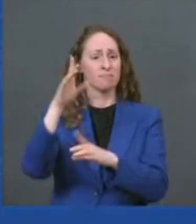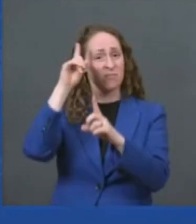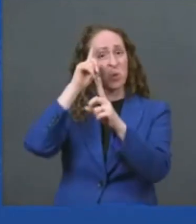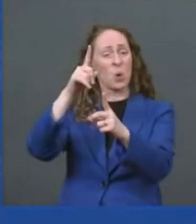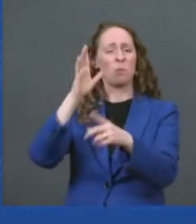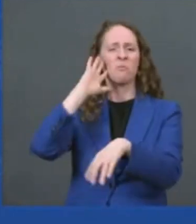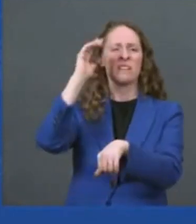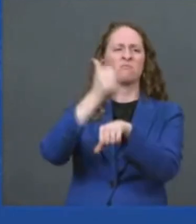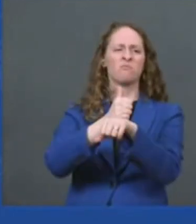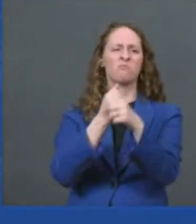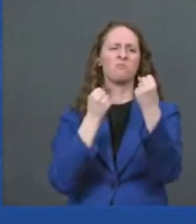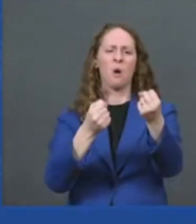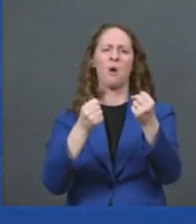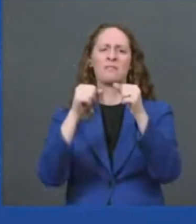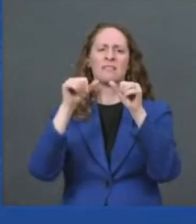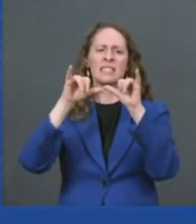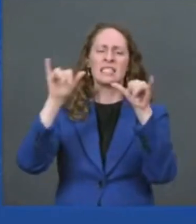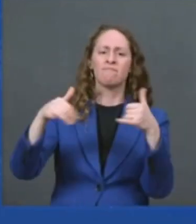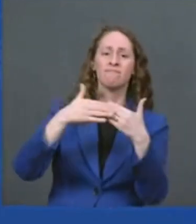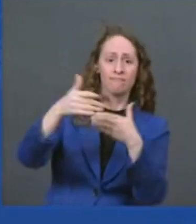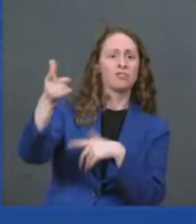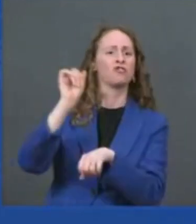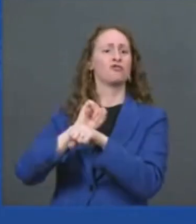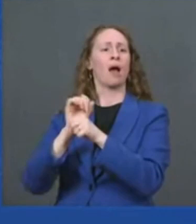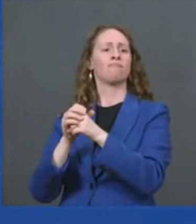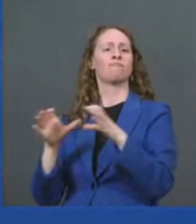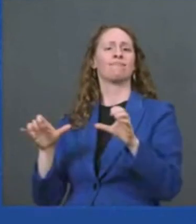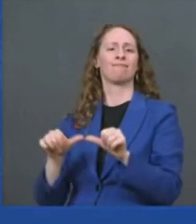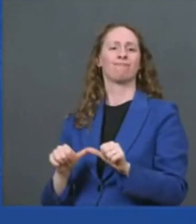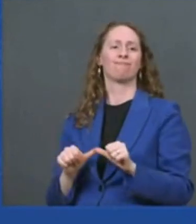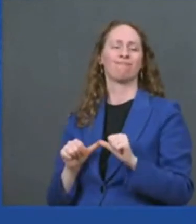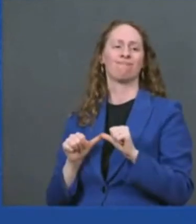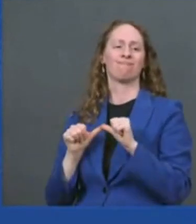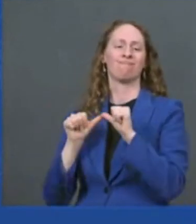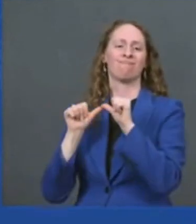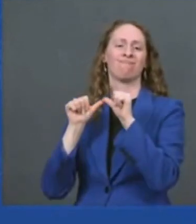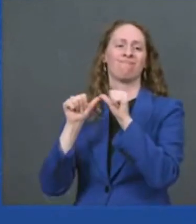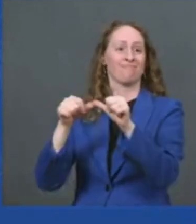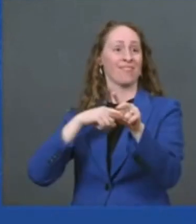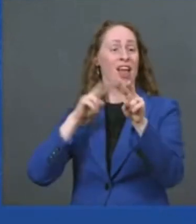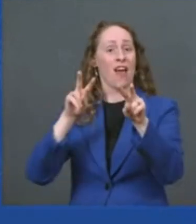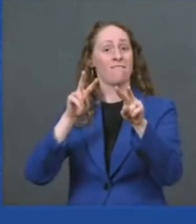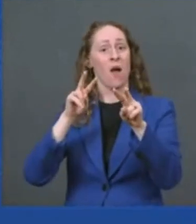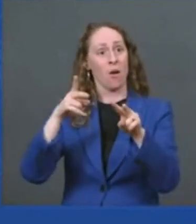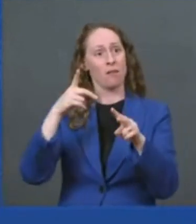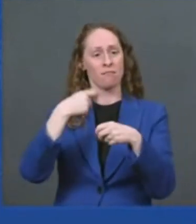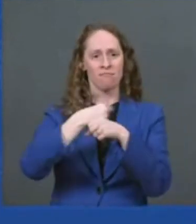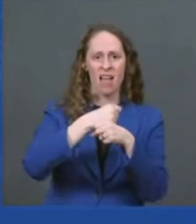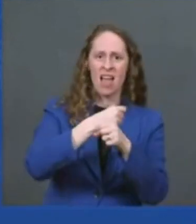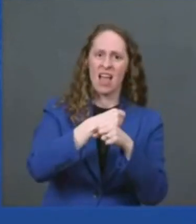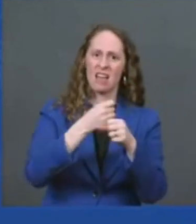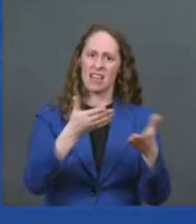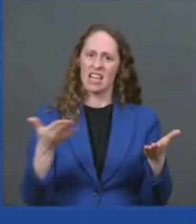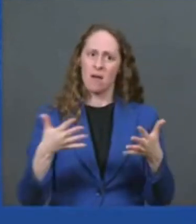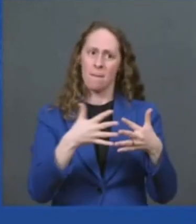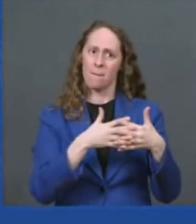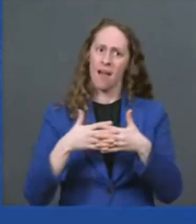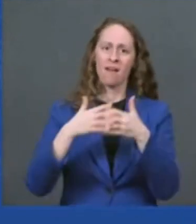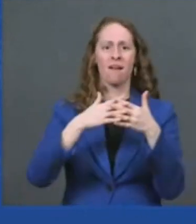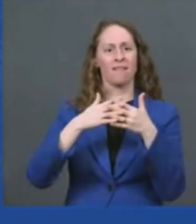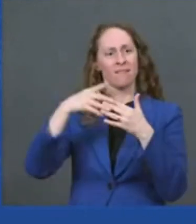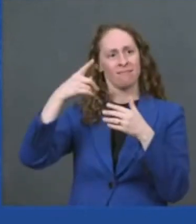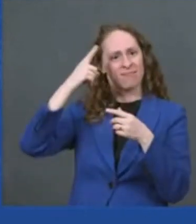american evs with american-made fast charges designed and hardened in the world's toughest conditions